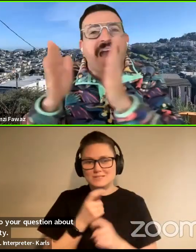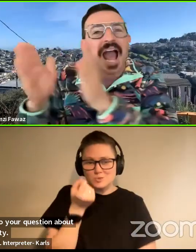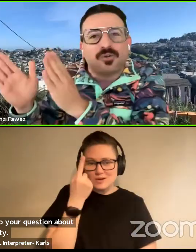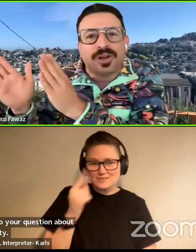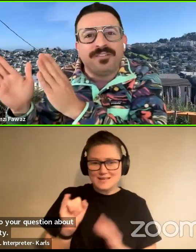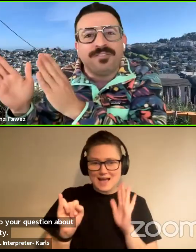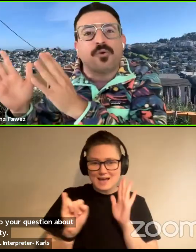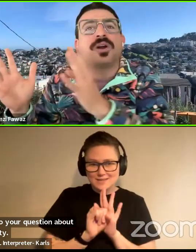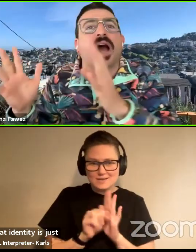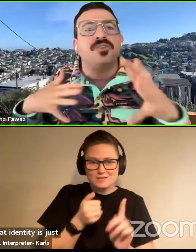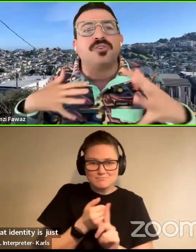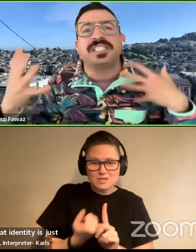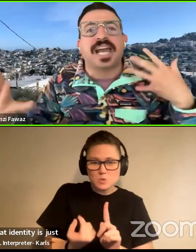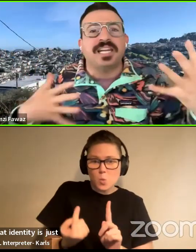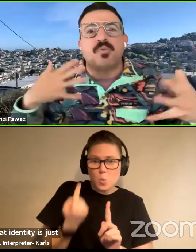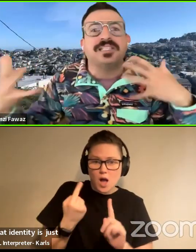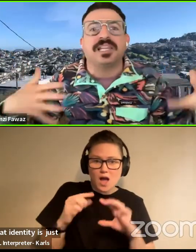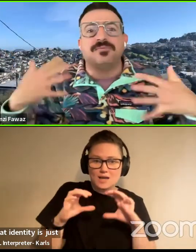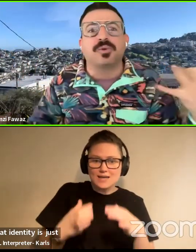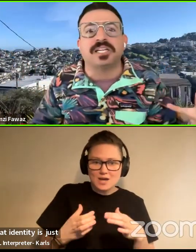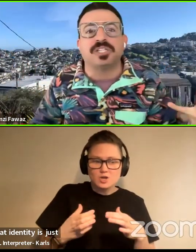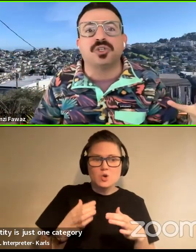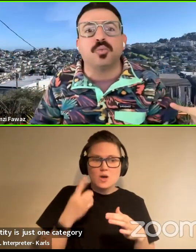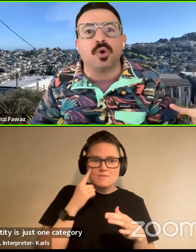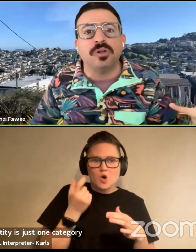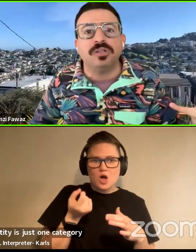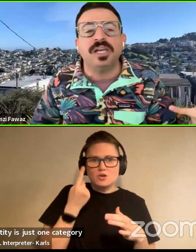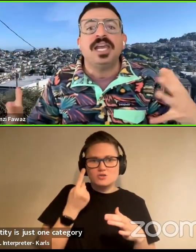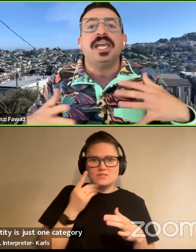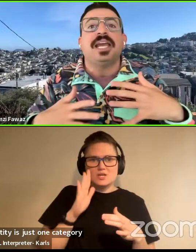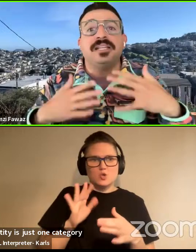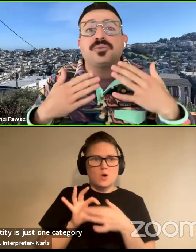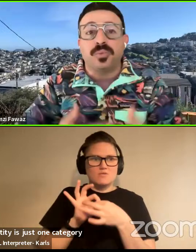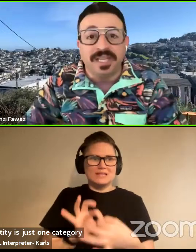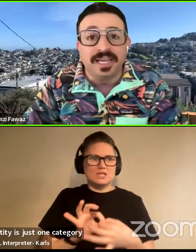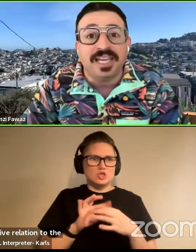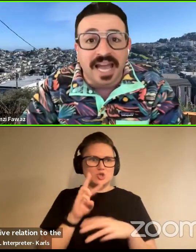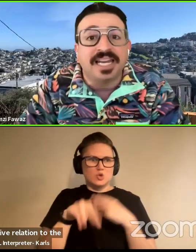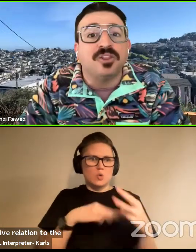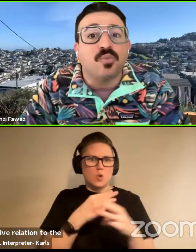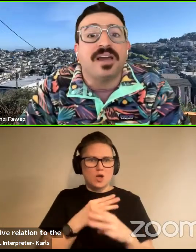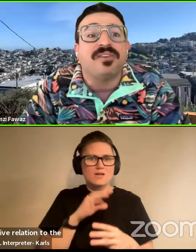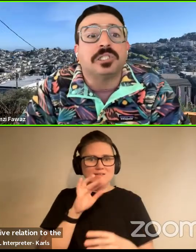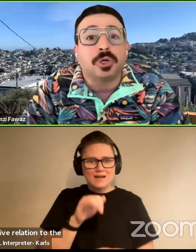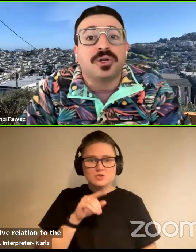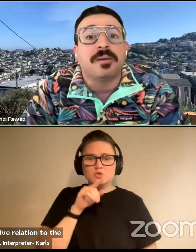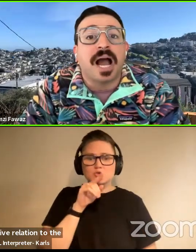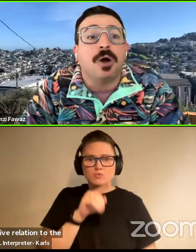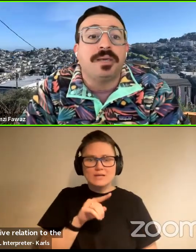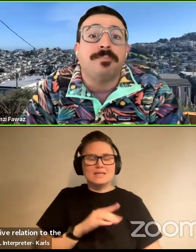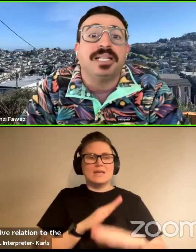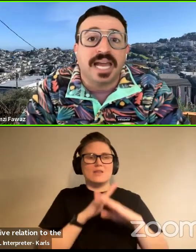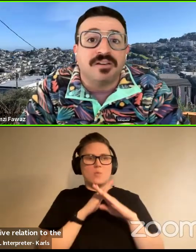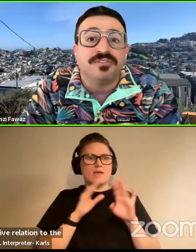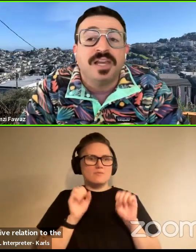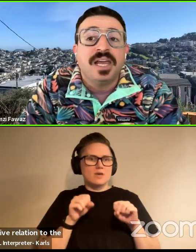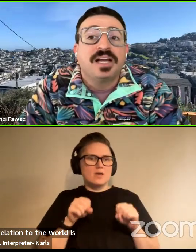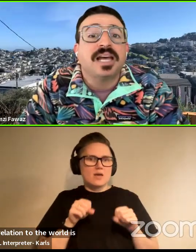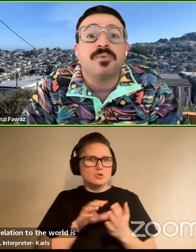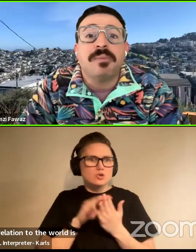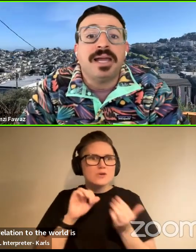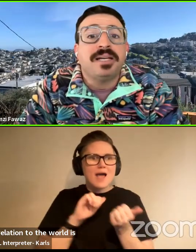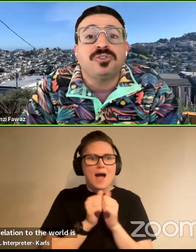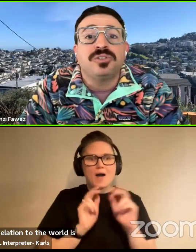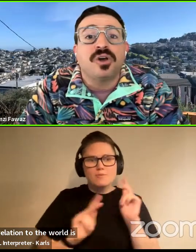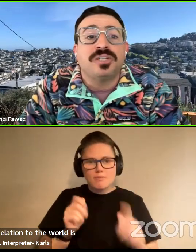one category for understanding one's lived relation to the world is really getting in the way of us learning about how people live.